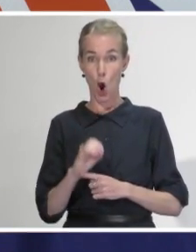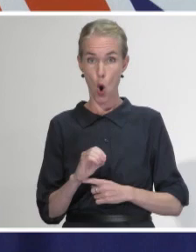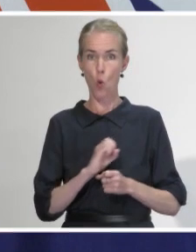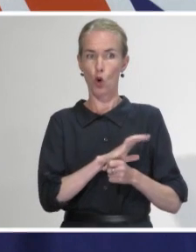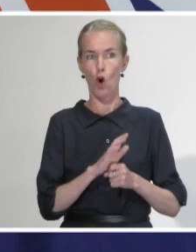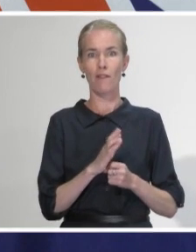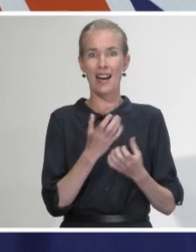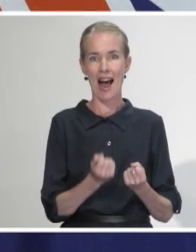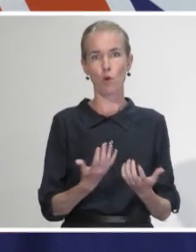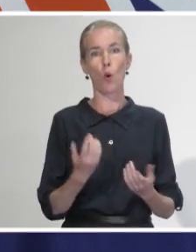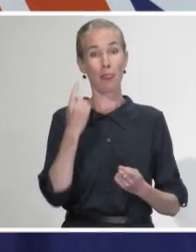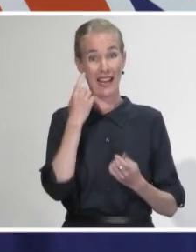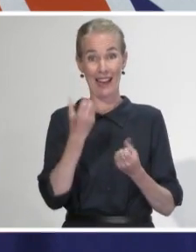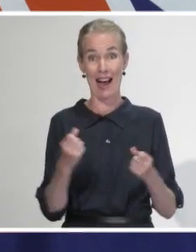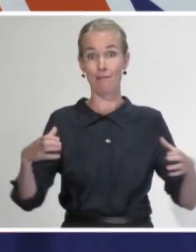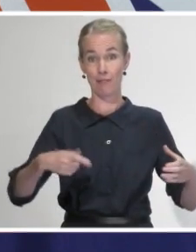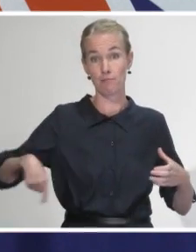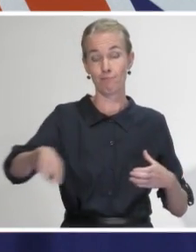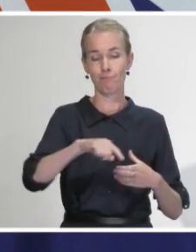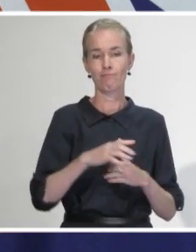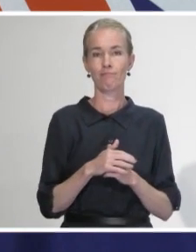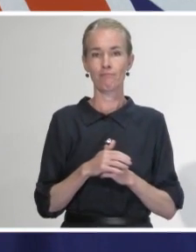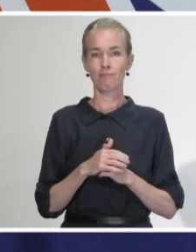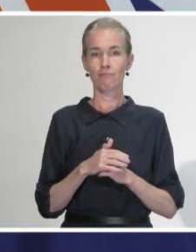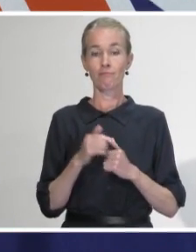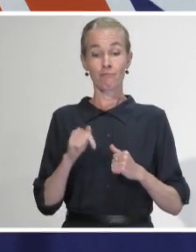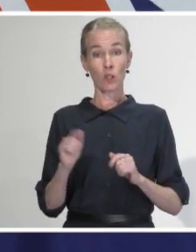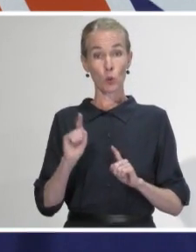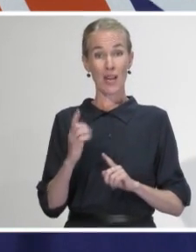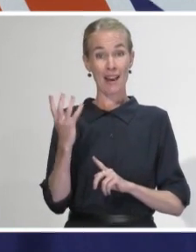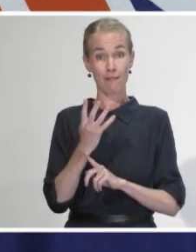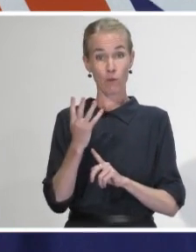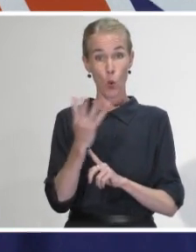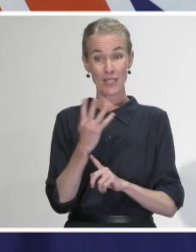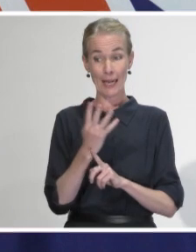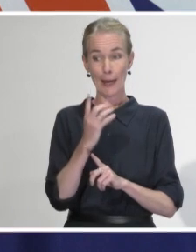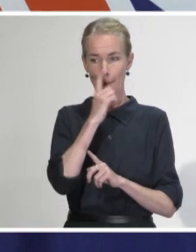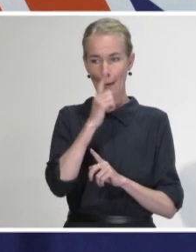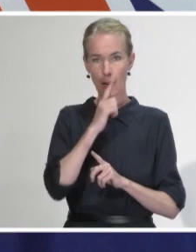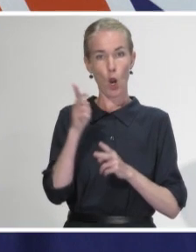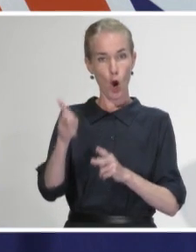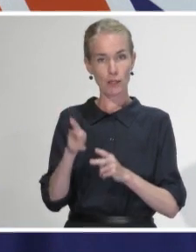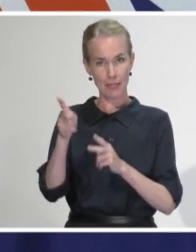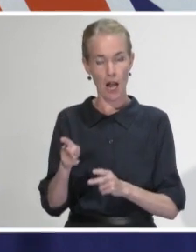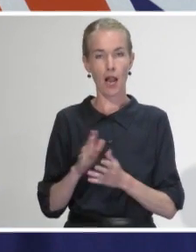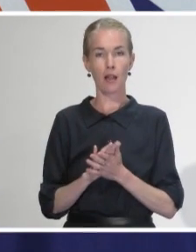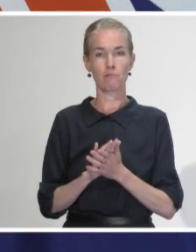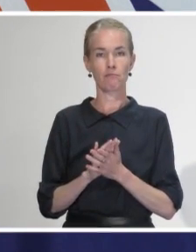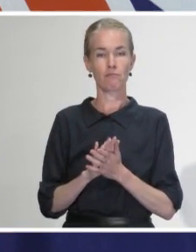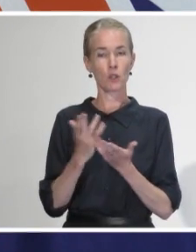Today there are 14 people in hospital, one each in Wellington, Middlemore, Wairau in Blenheim,